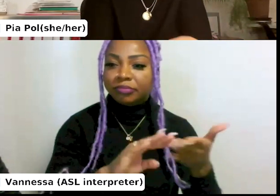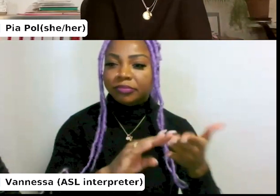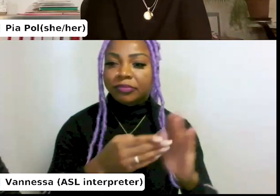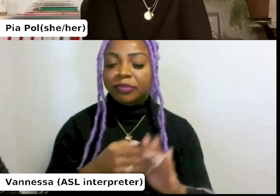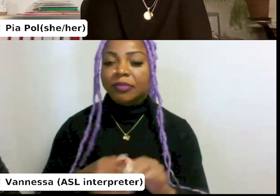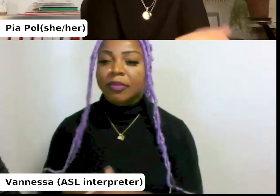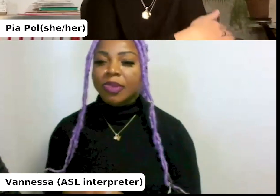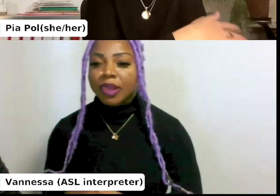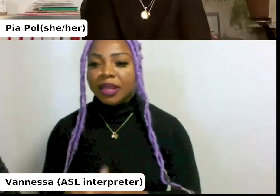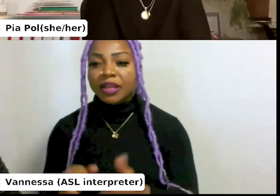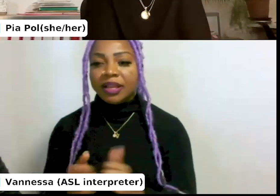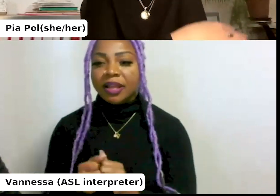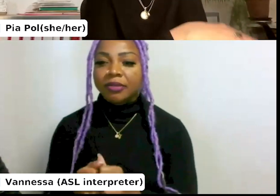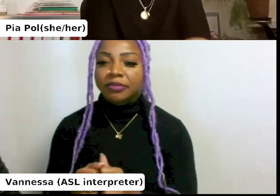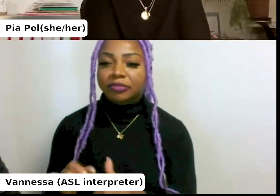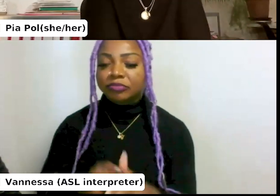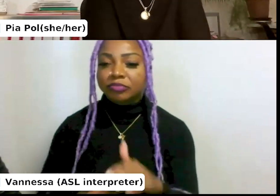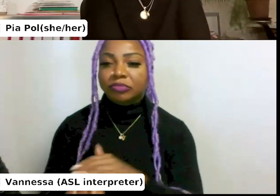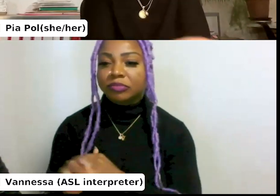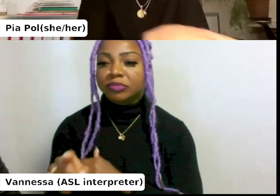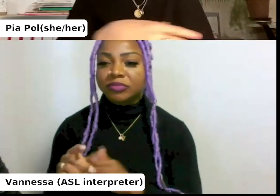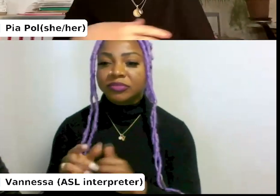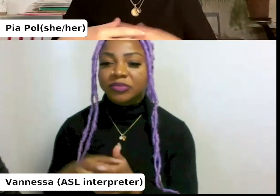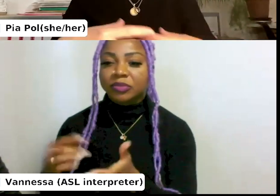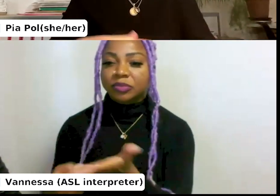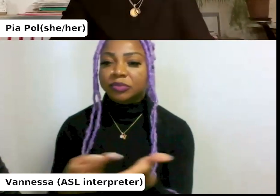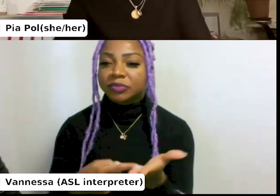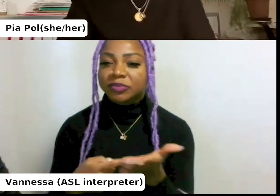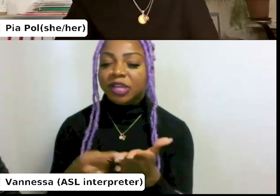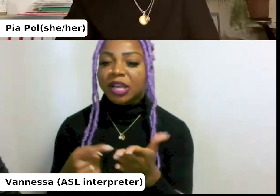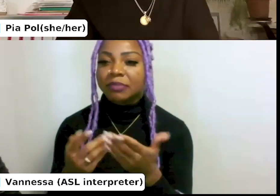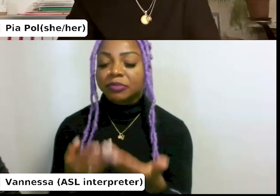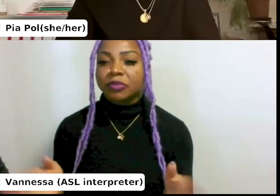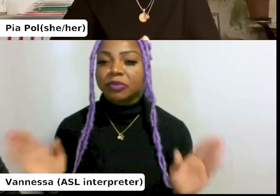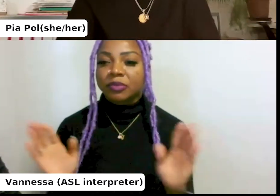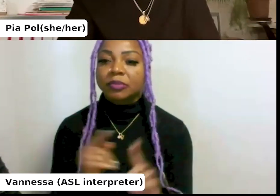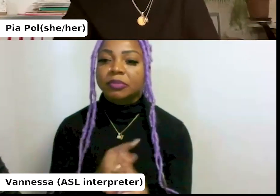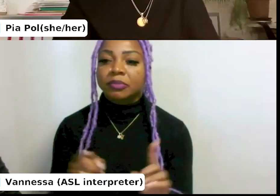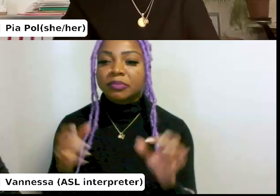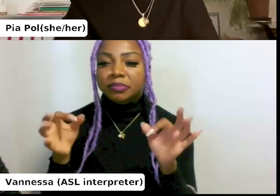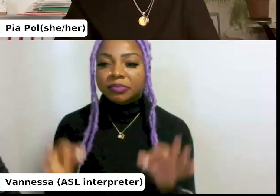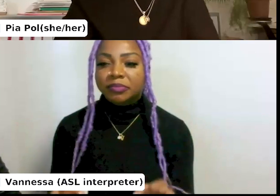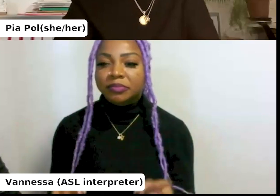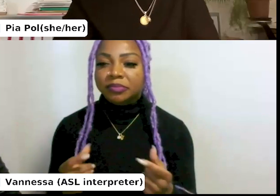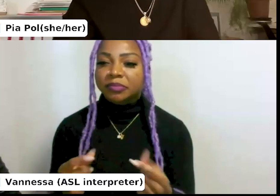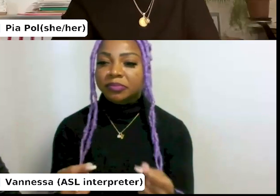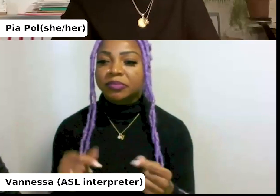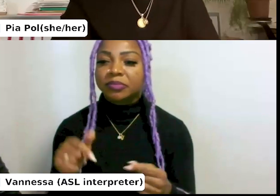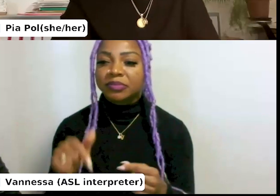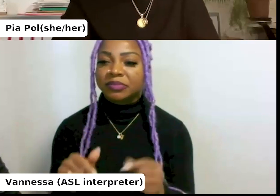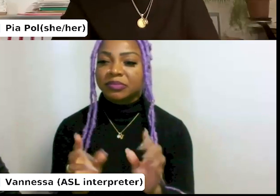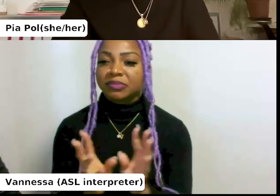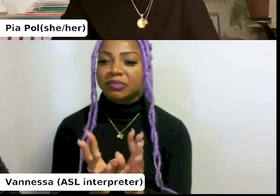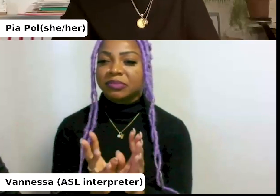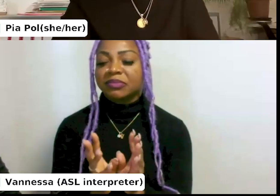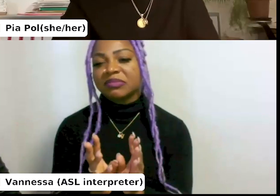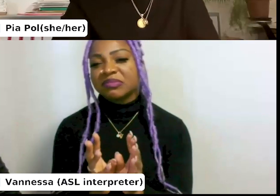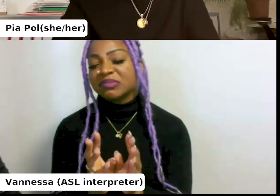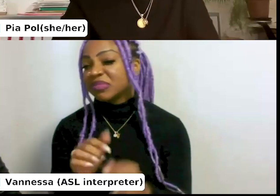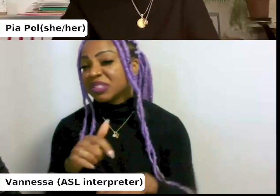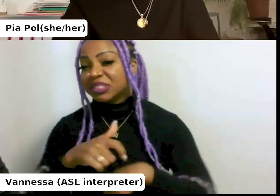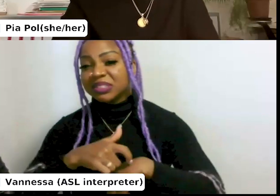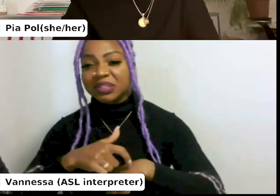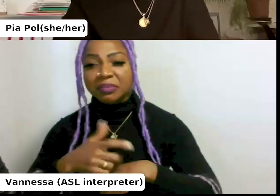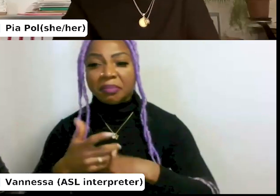how do you go about that? And the subject matter discussed in that is, is wide, but what we've decided to do for this series is make a physical book. That's the